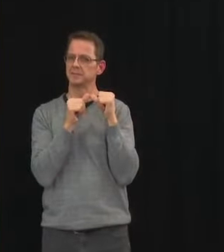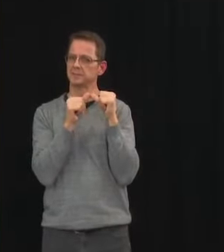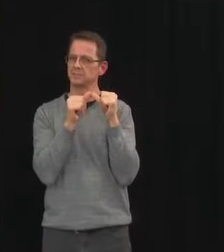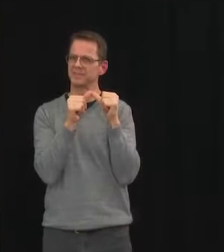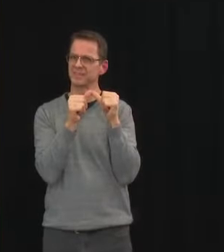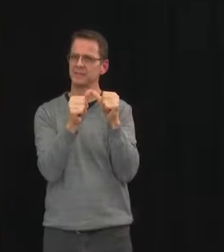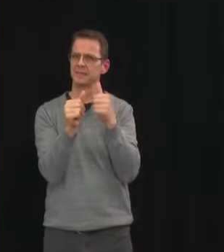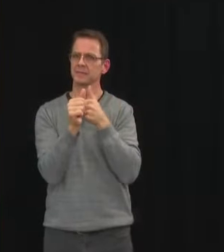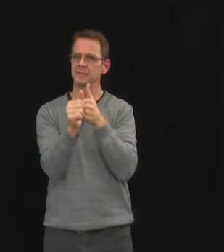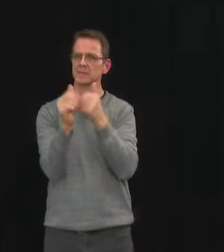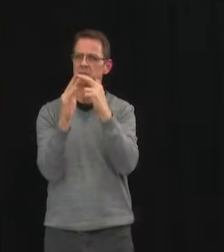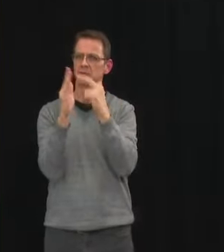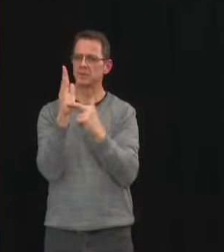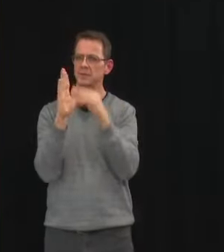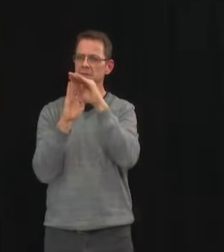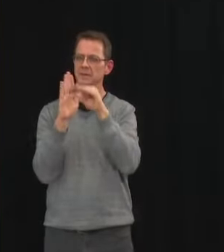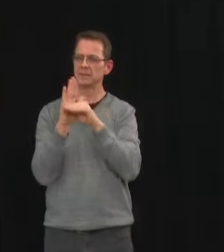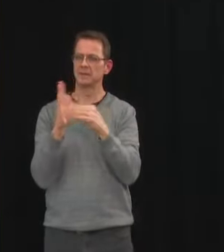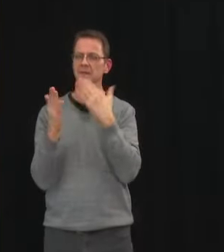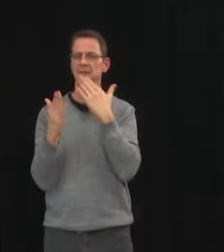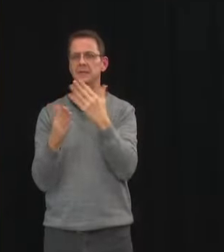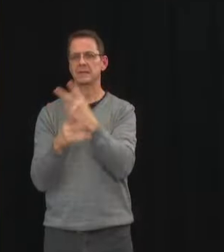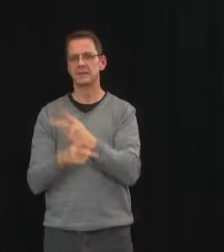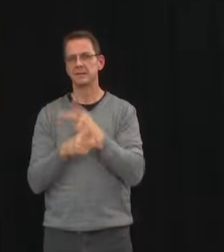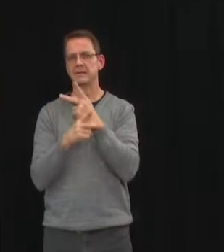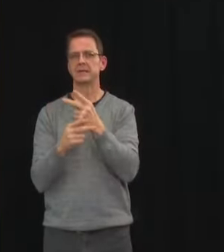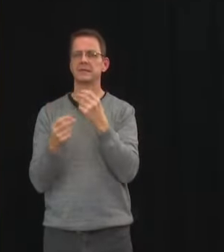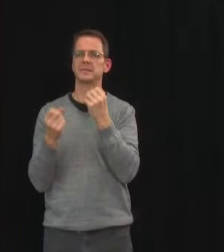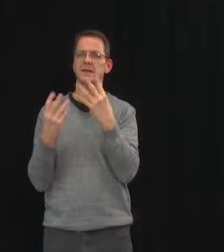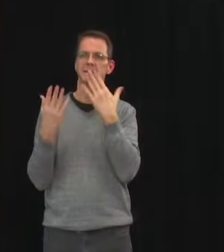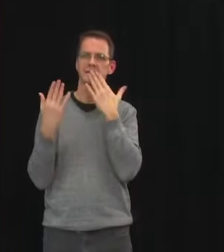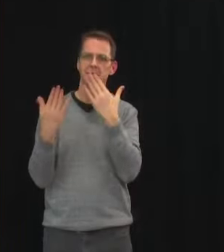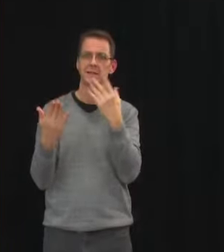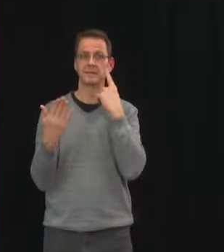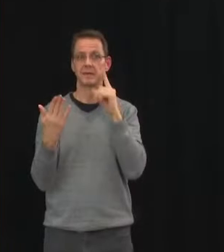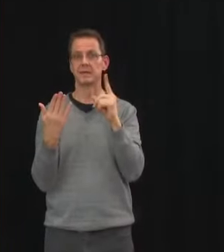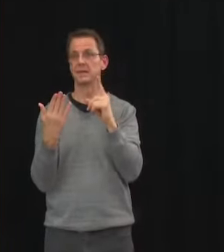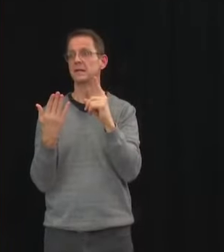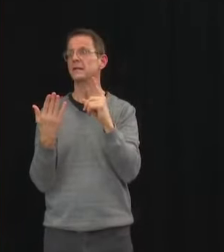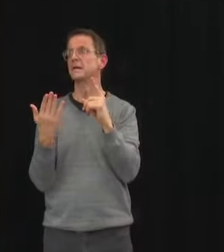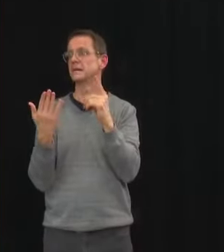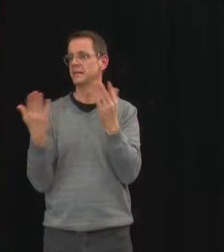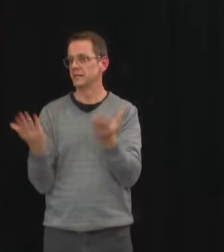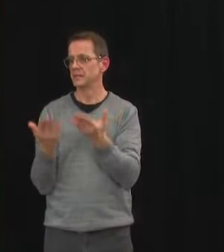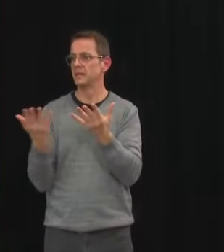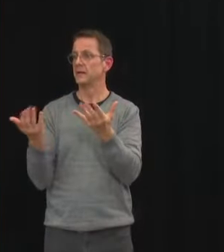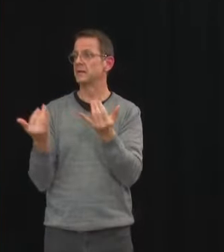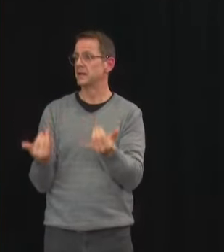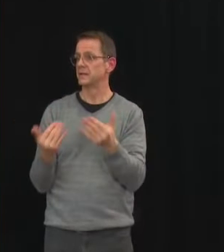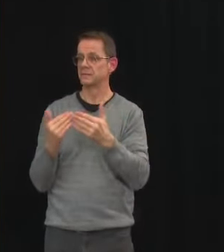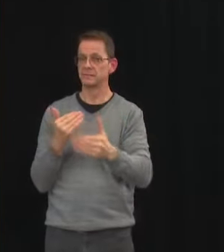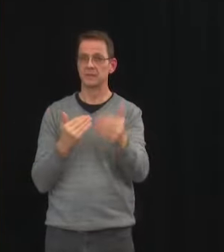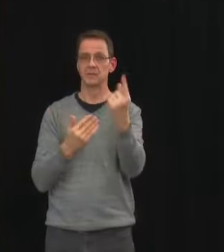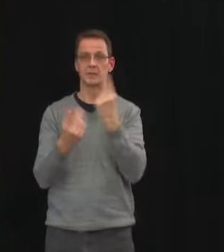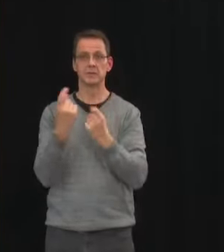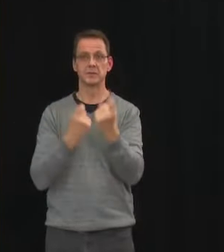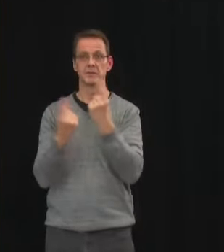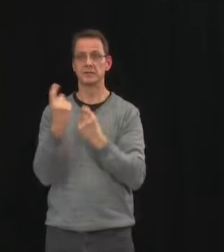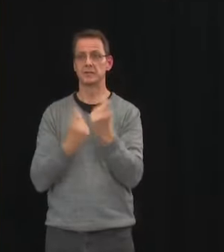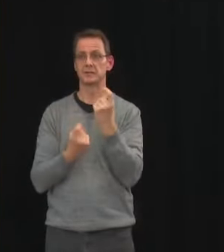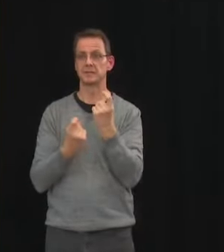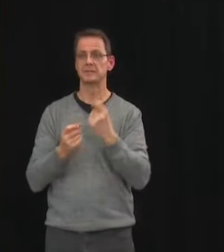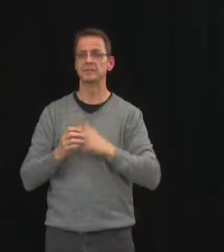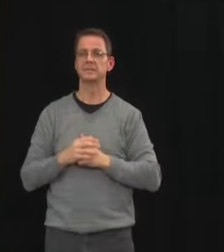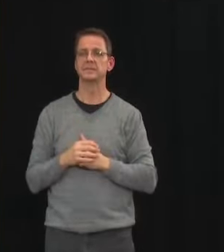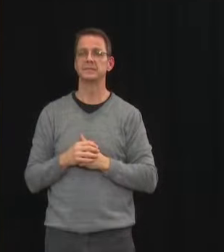Okay, we'll be going to the phones for questions now. In order to get to as many as possible we just ask that you limit yourself to one question. Operator, can you